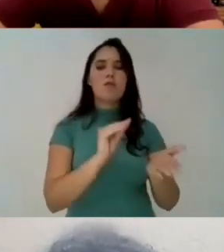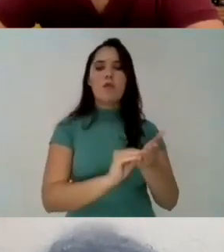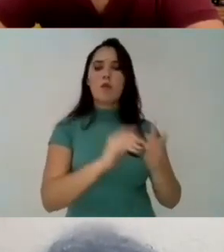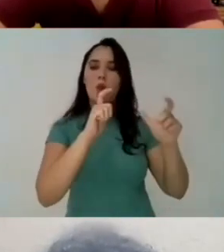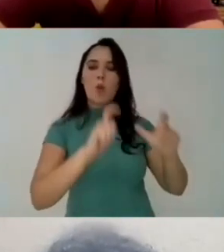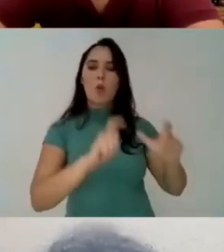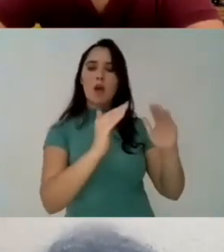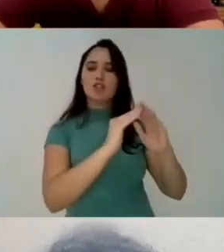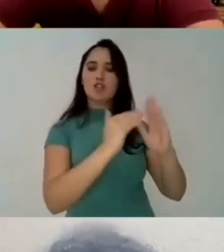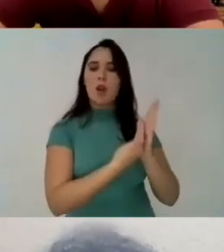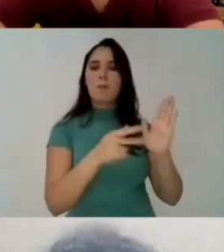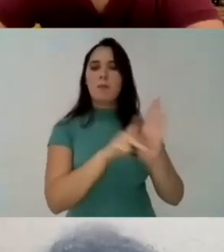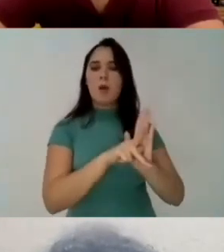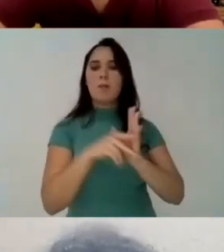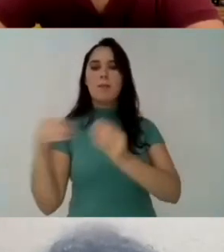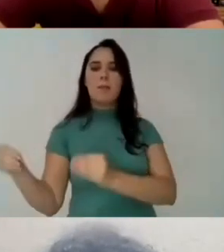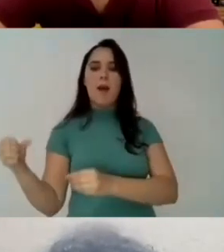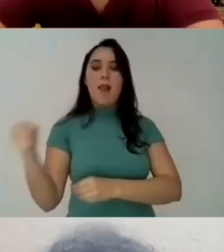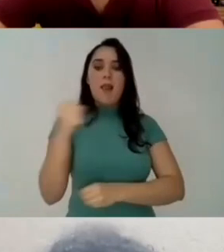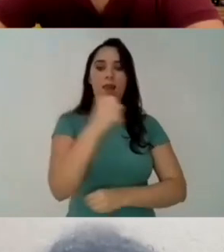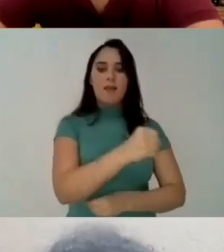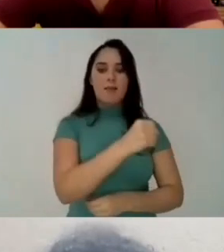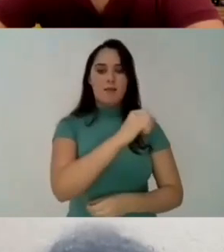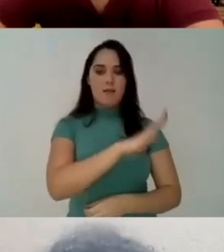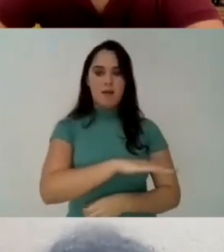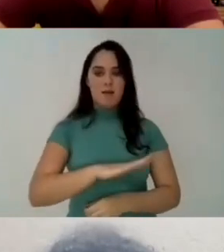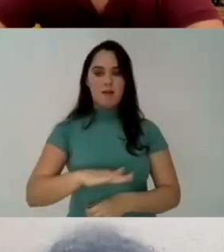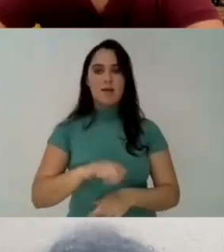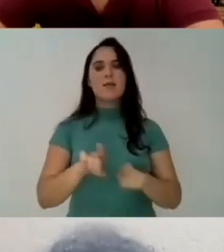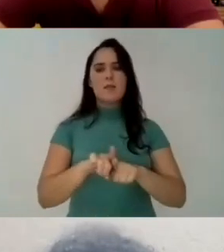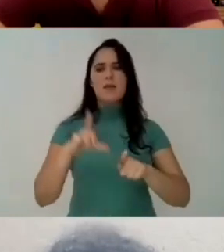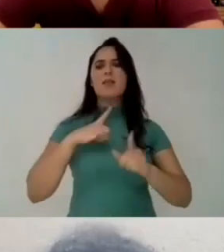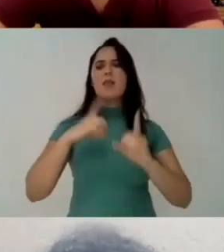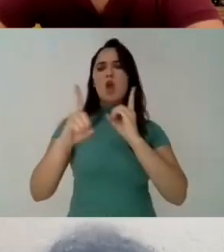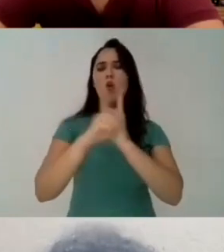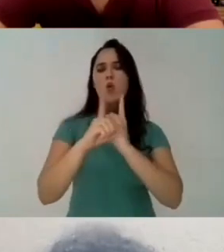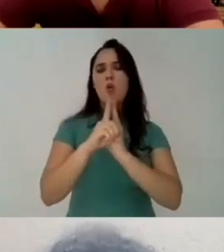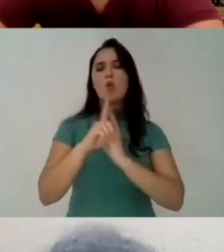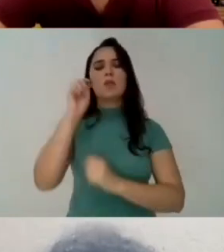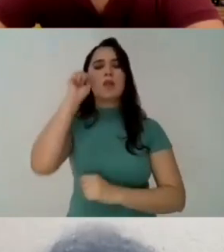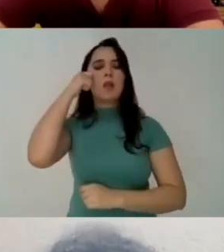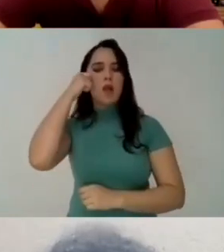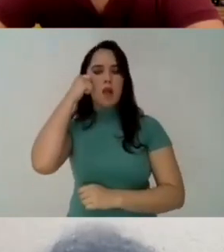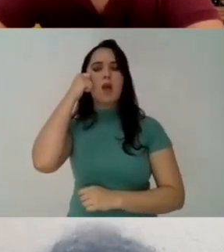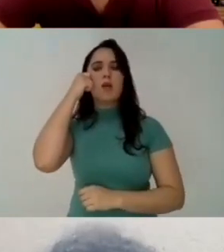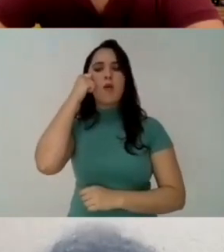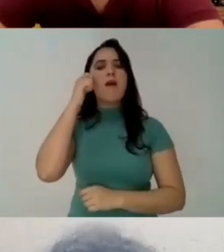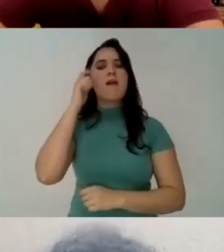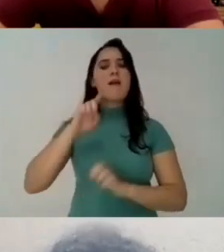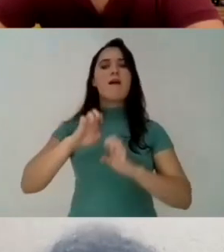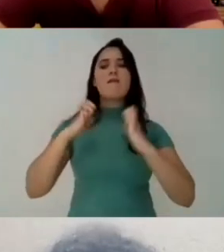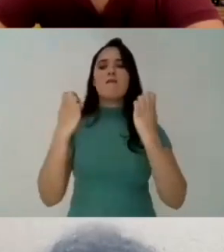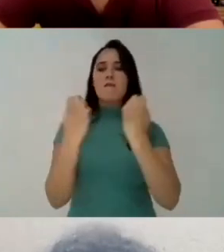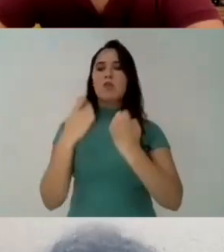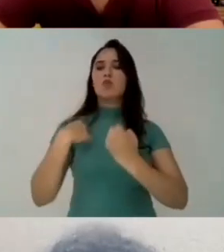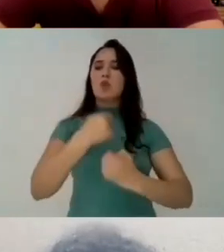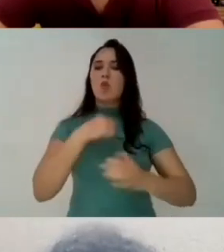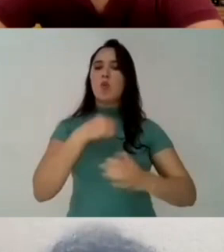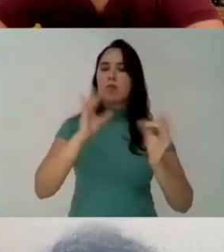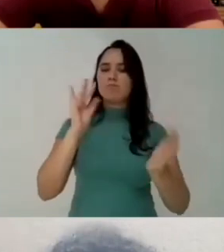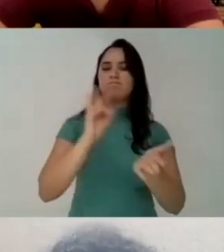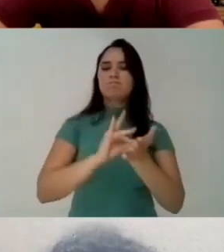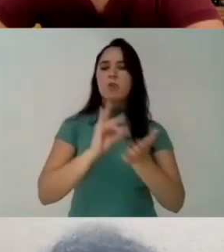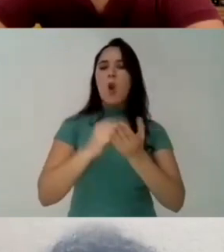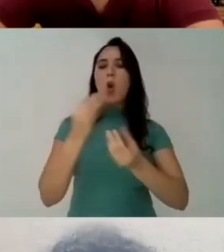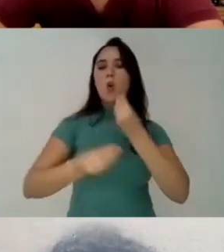debate very specific needs of